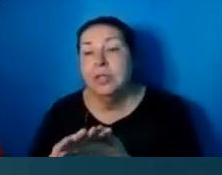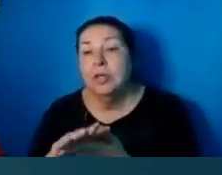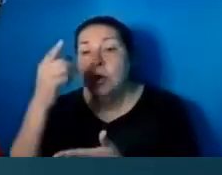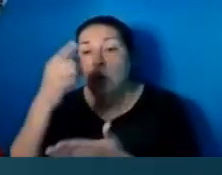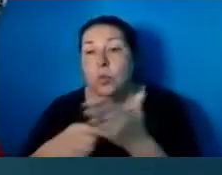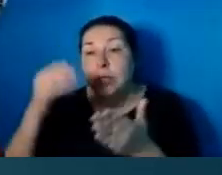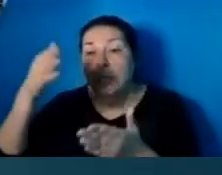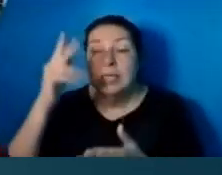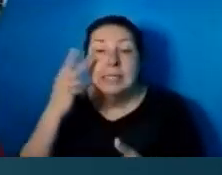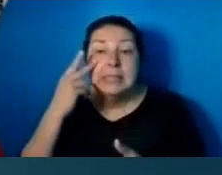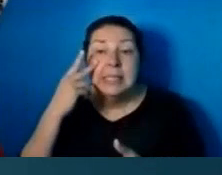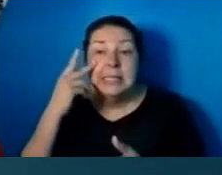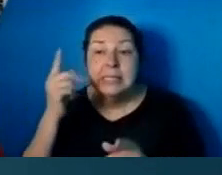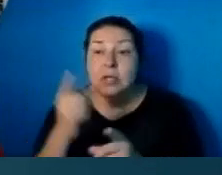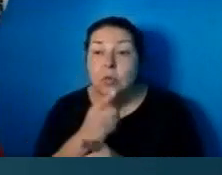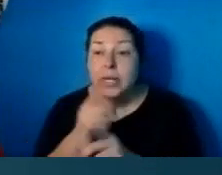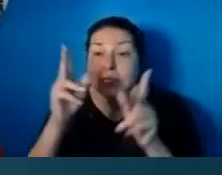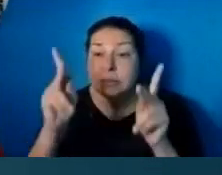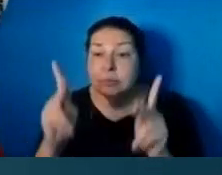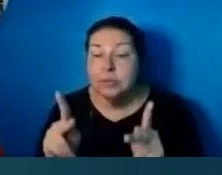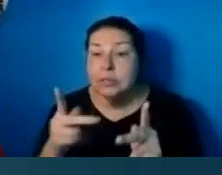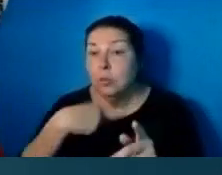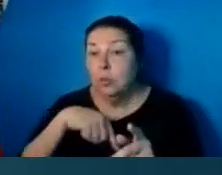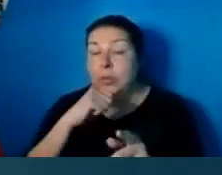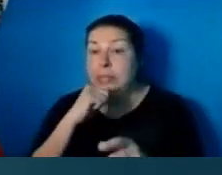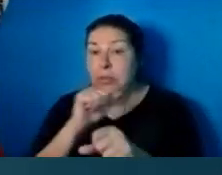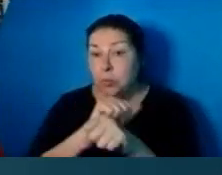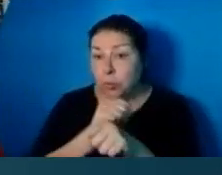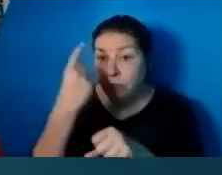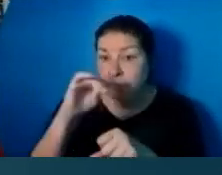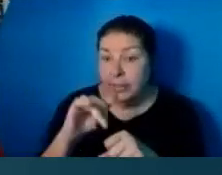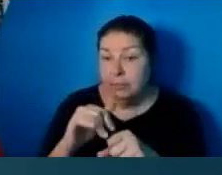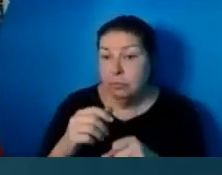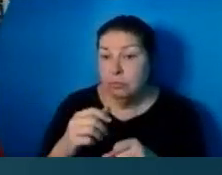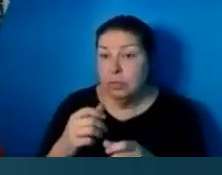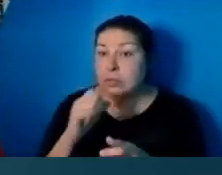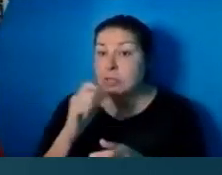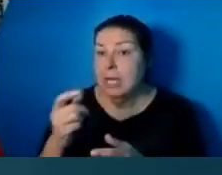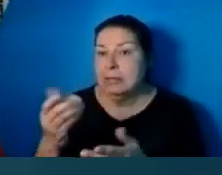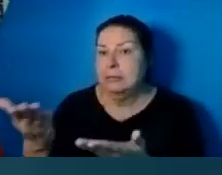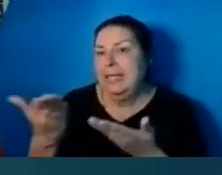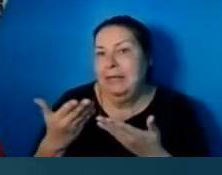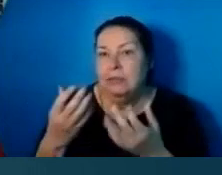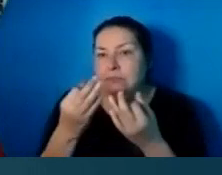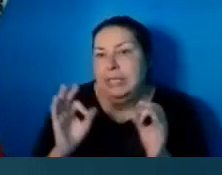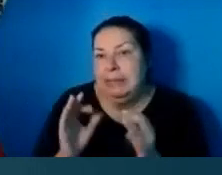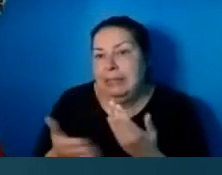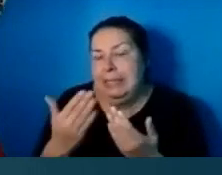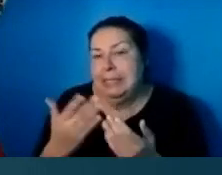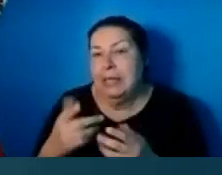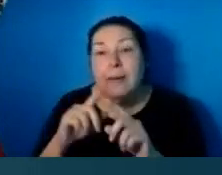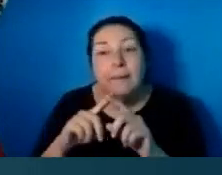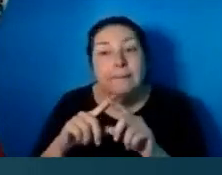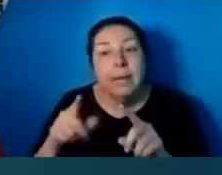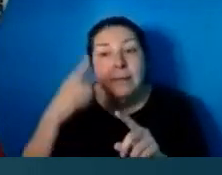person. We didn't earn it. We didn't deserve it. But by the grace of God, we were given it.